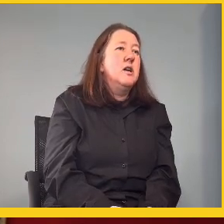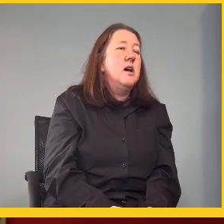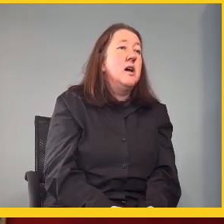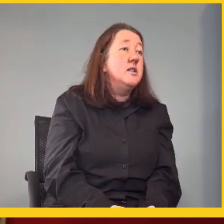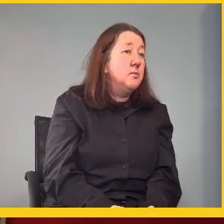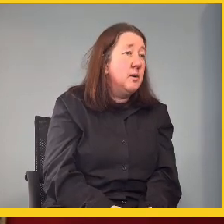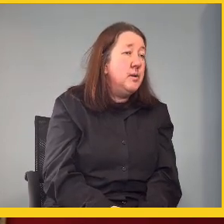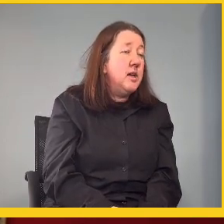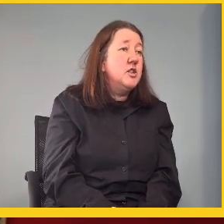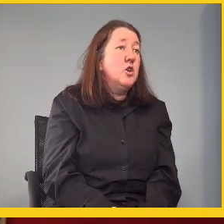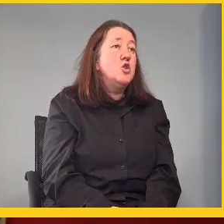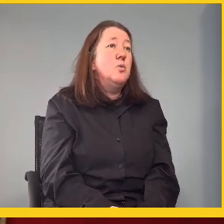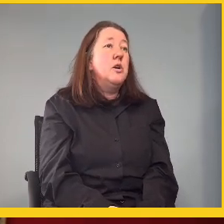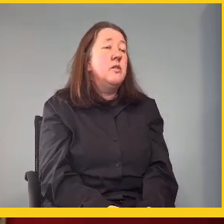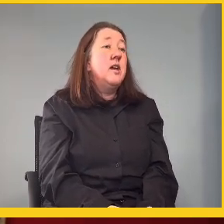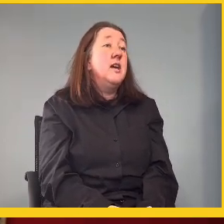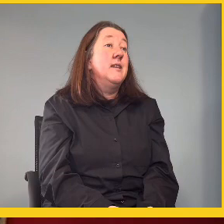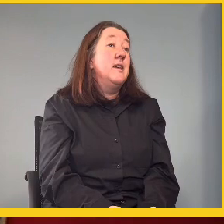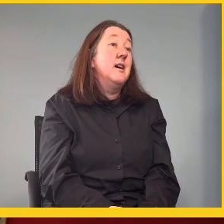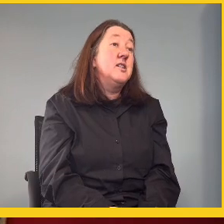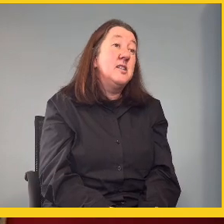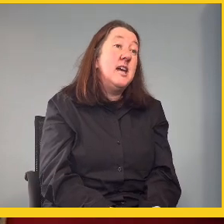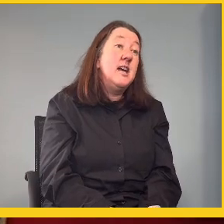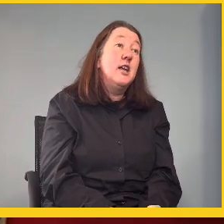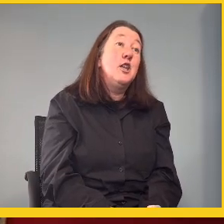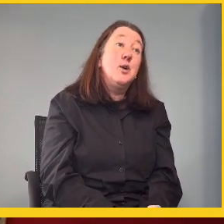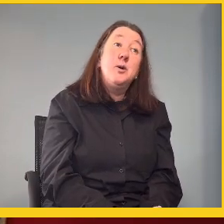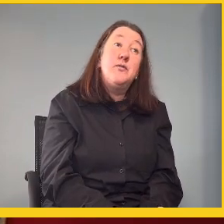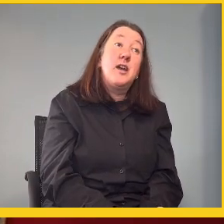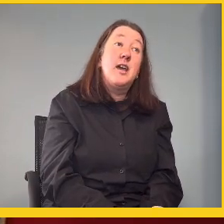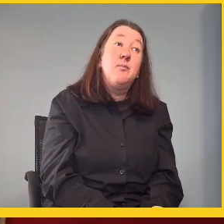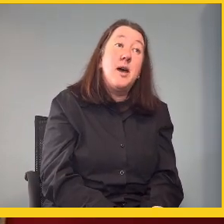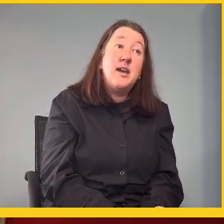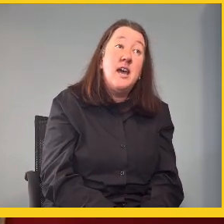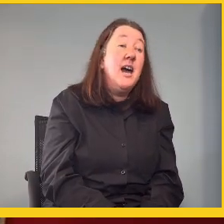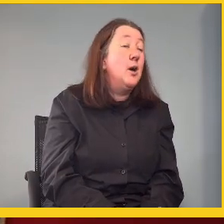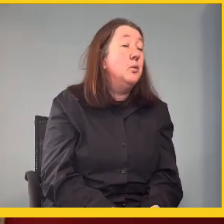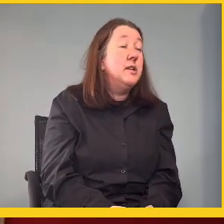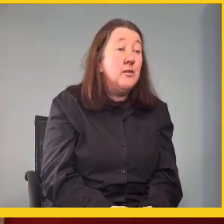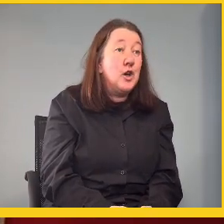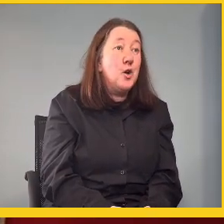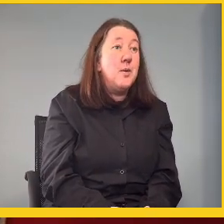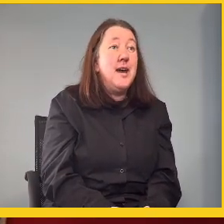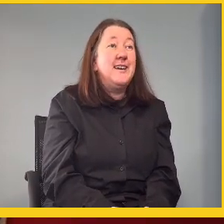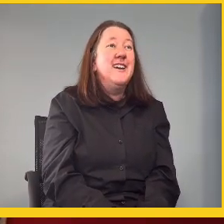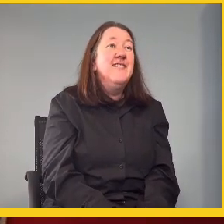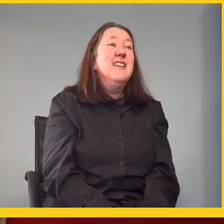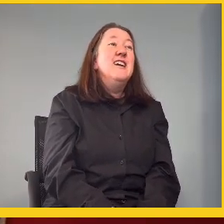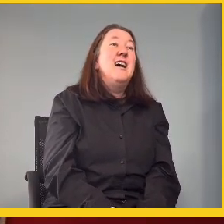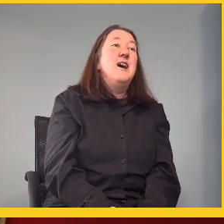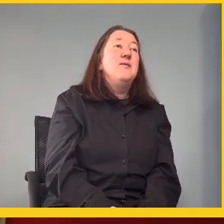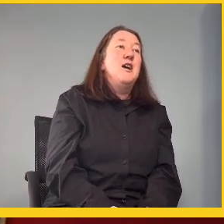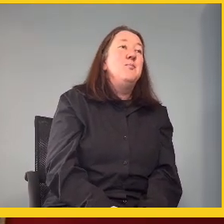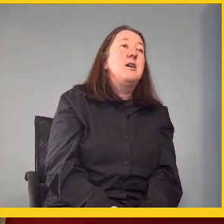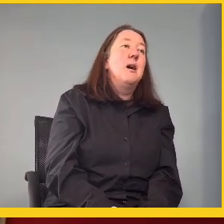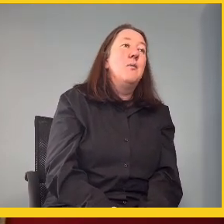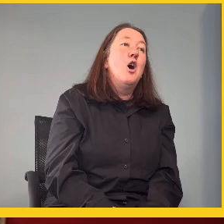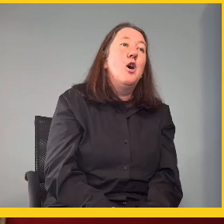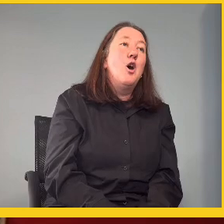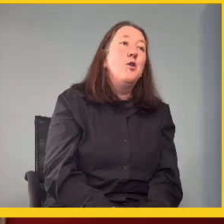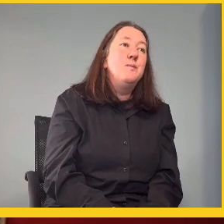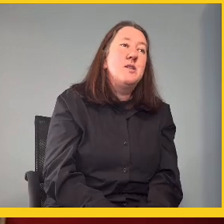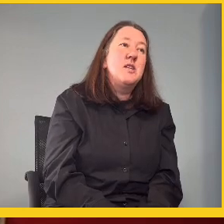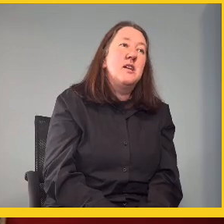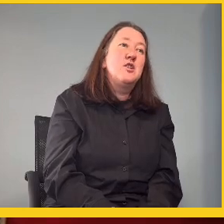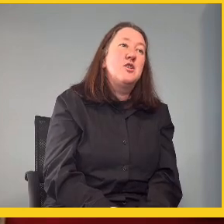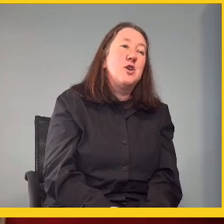well. Uh, I did my BA social work there, and then I stayed. I knew if I came back, I would never go back, and, and become